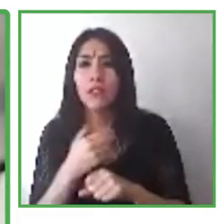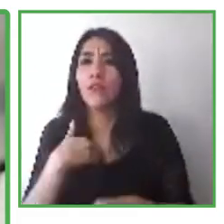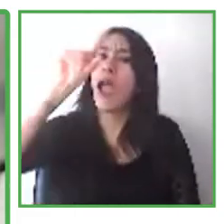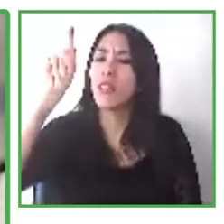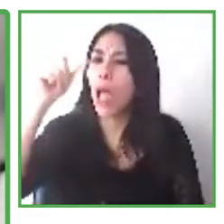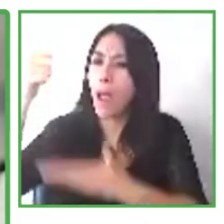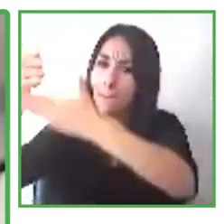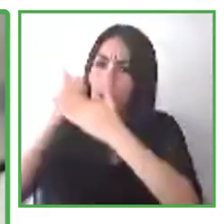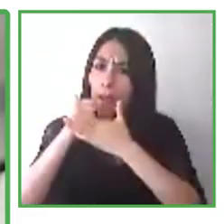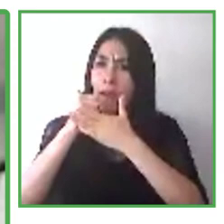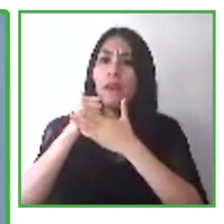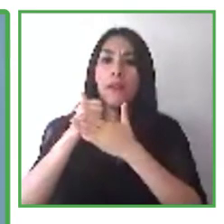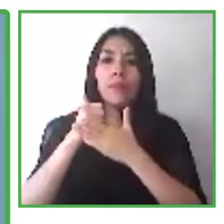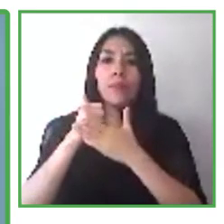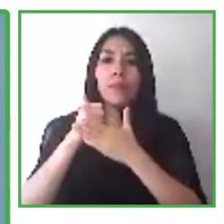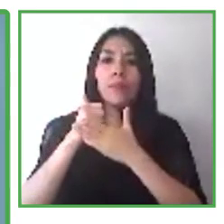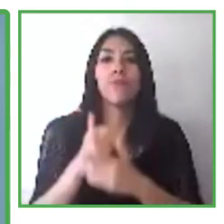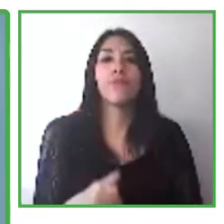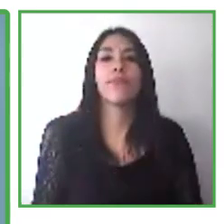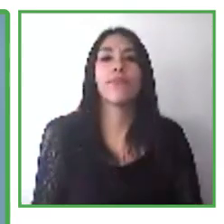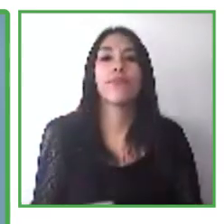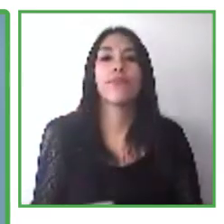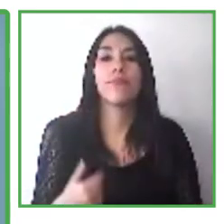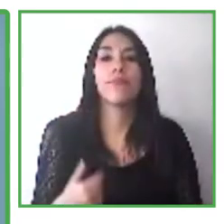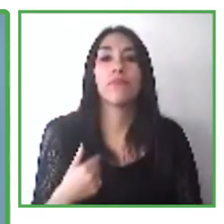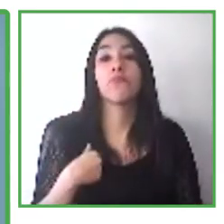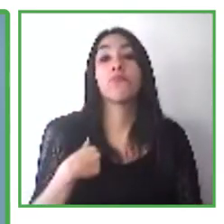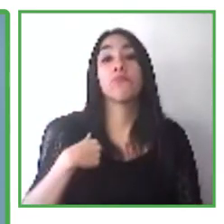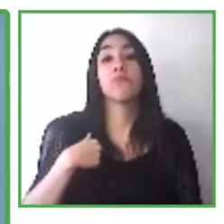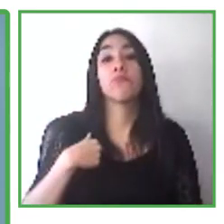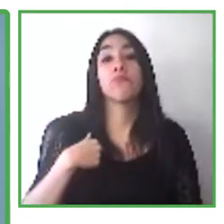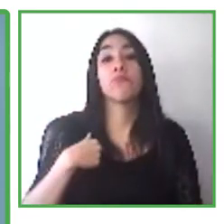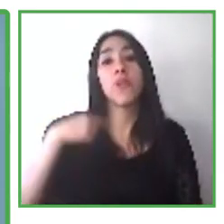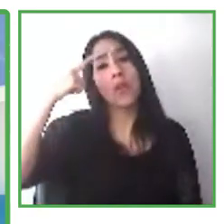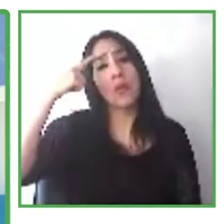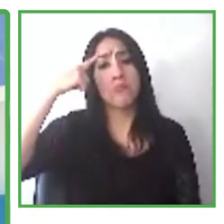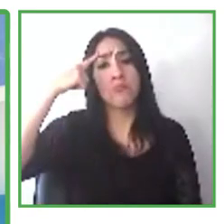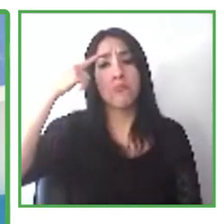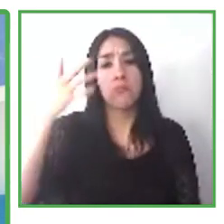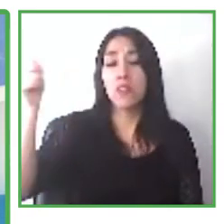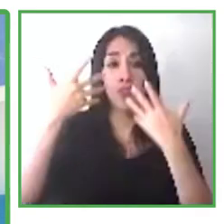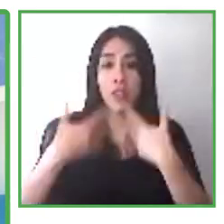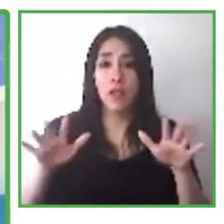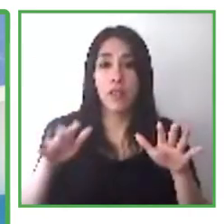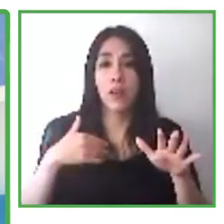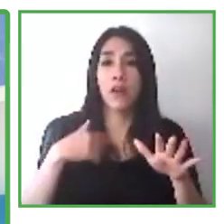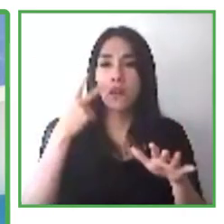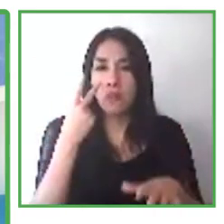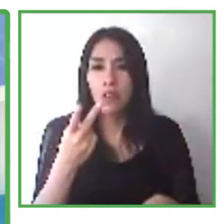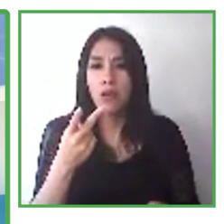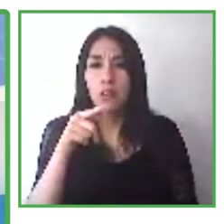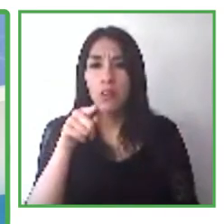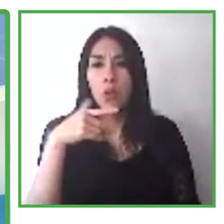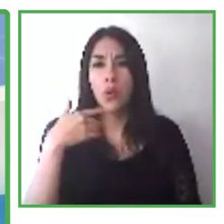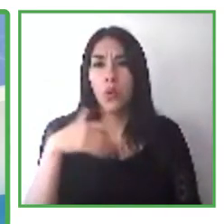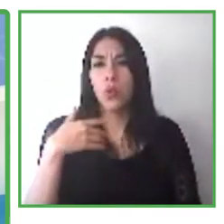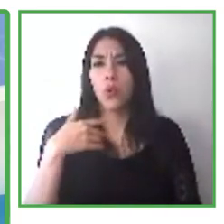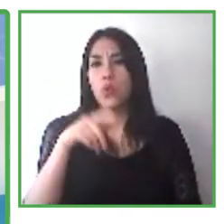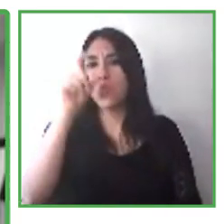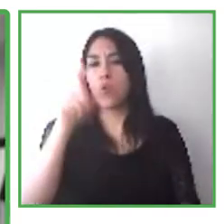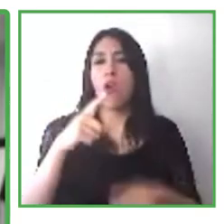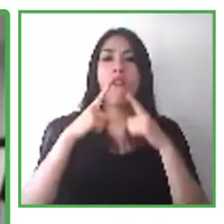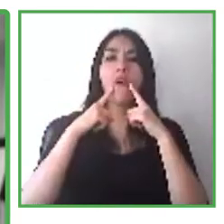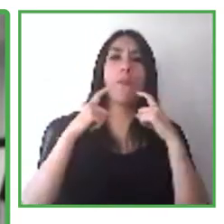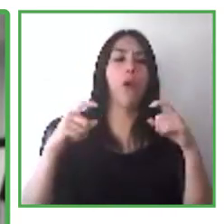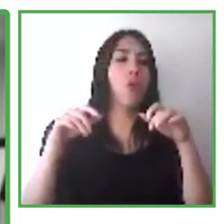I remember he was a student finishing high school and I could already see an IT professional